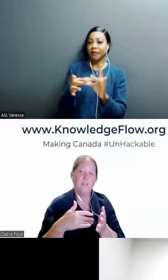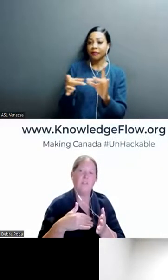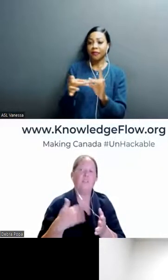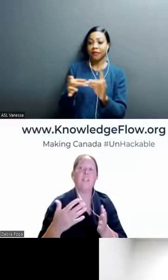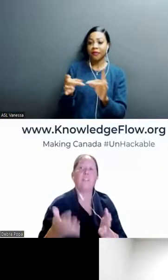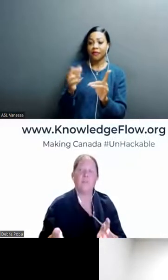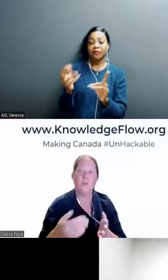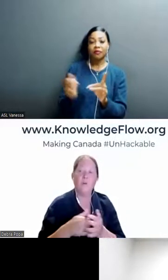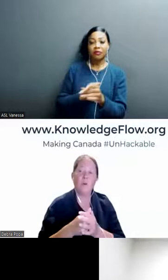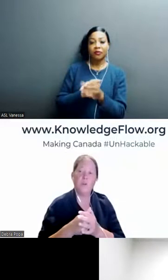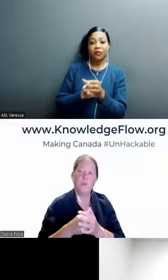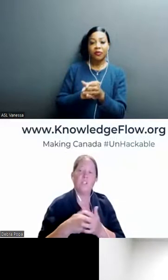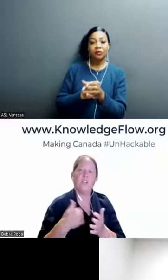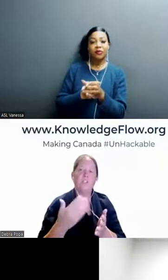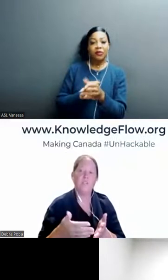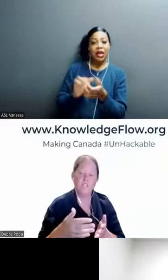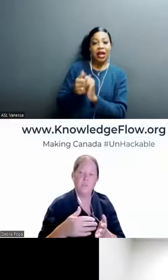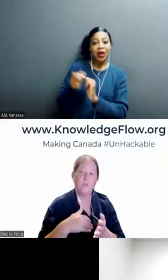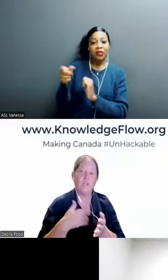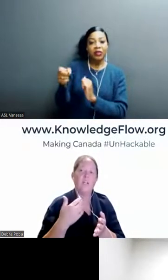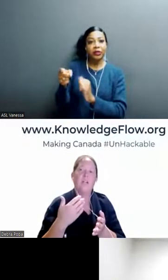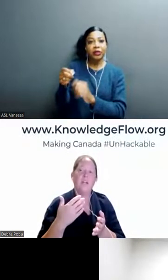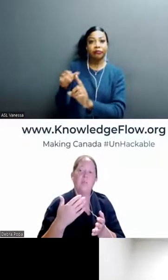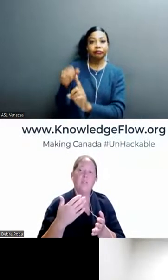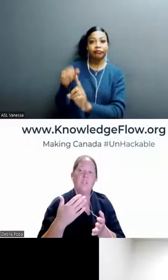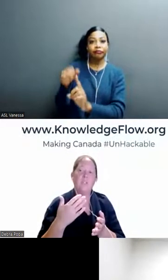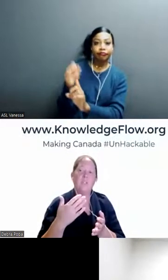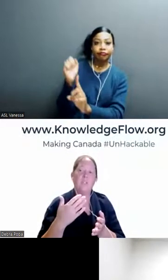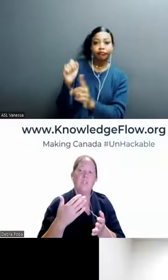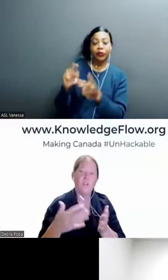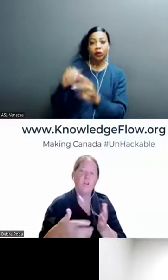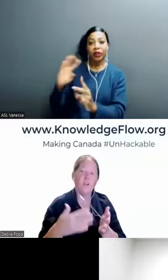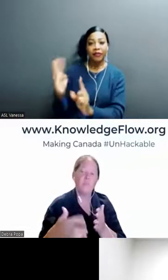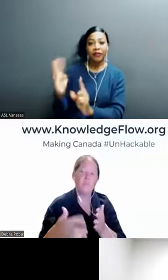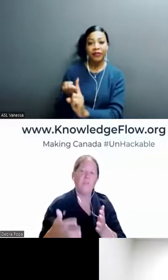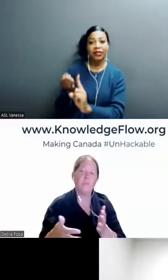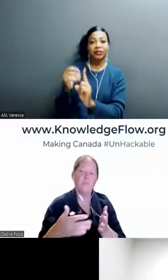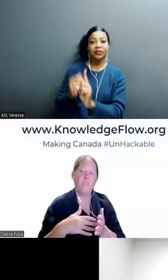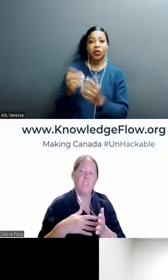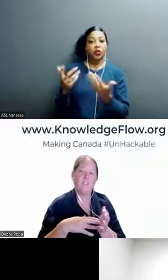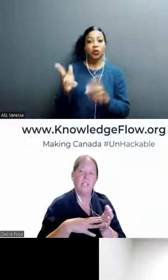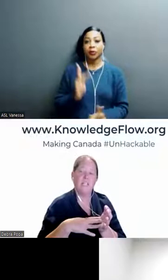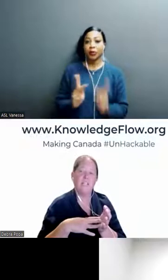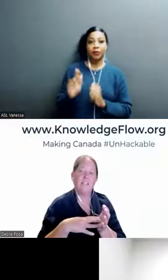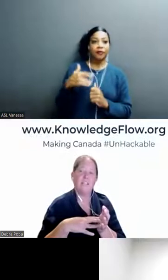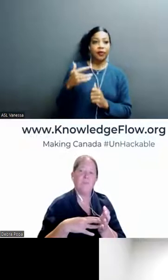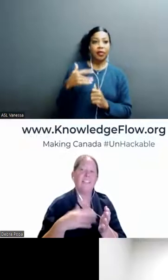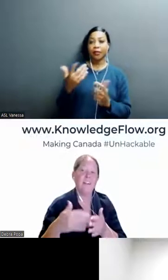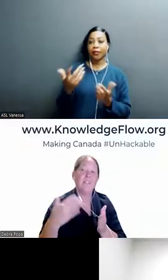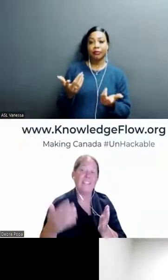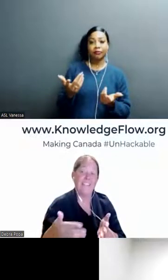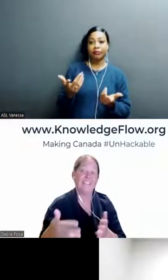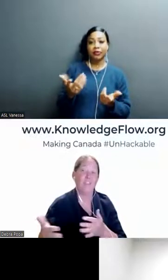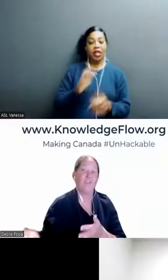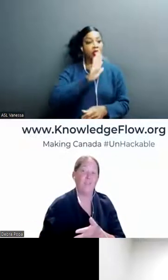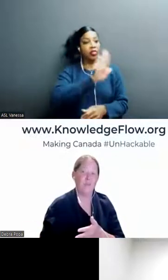fell victim, or the person got tricked, or we just have to be careful that we're not making people feel like it was their